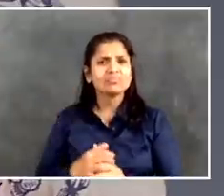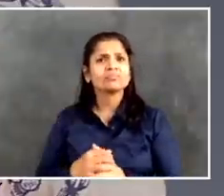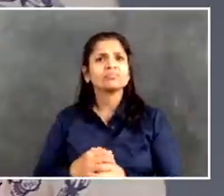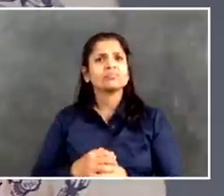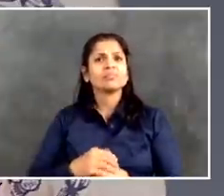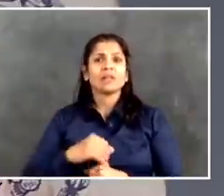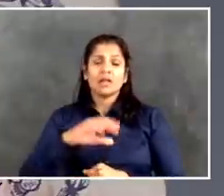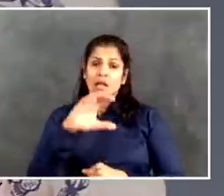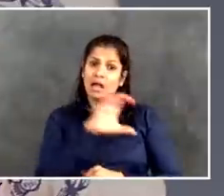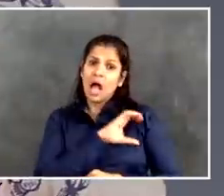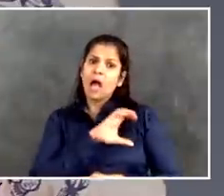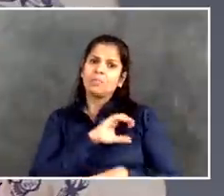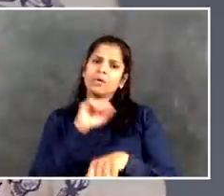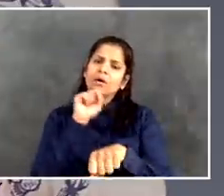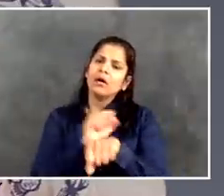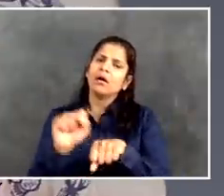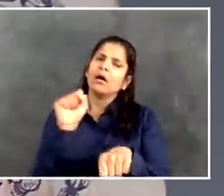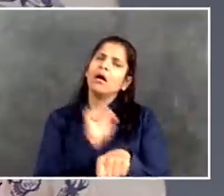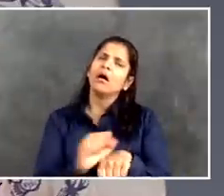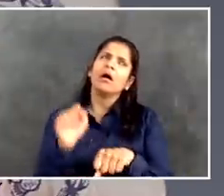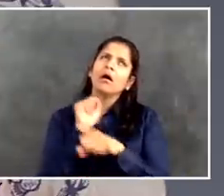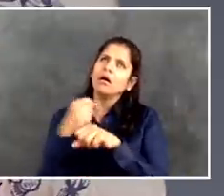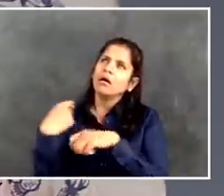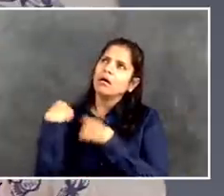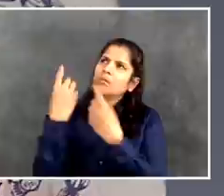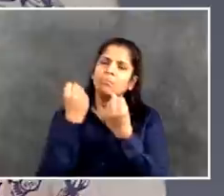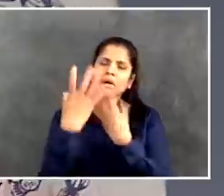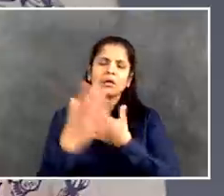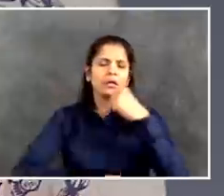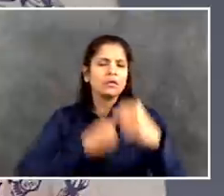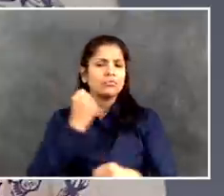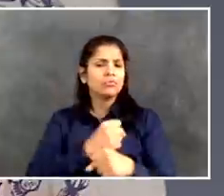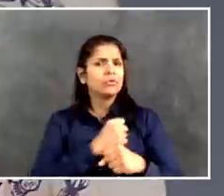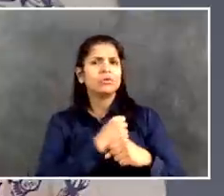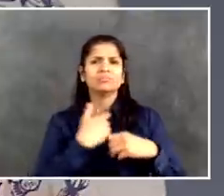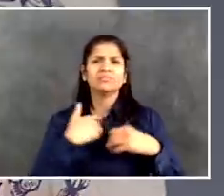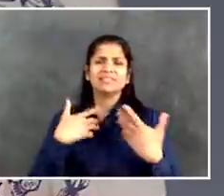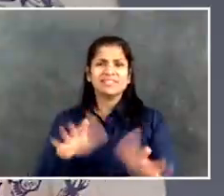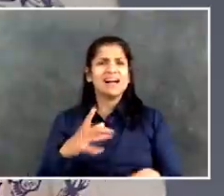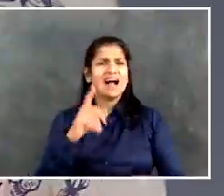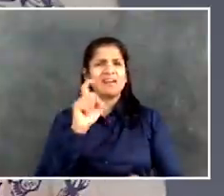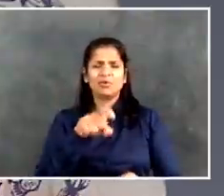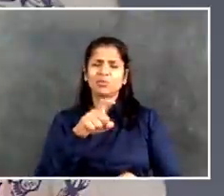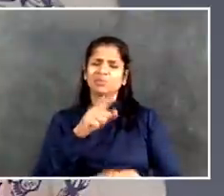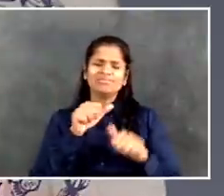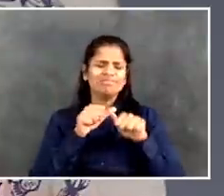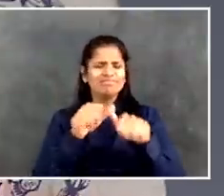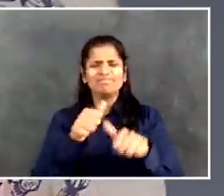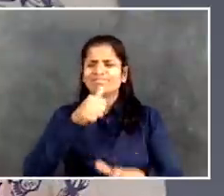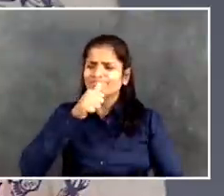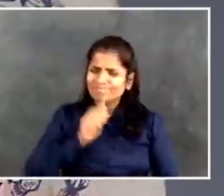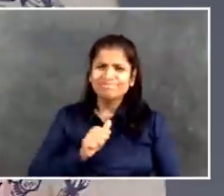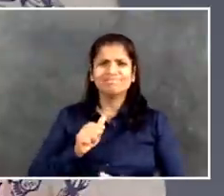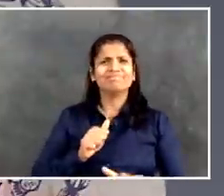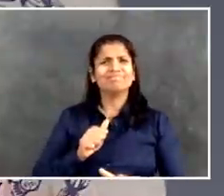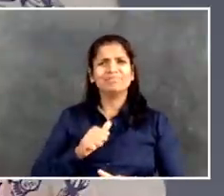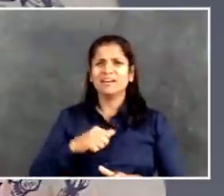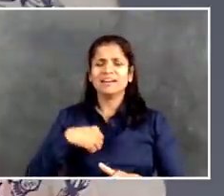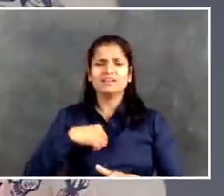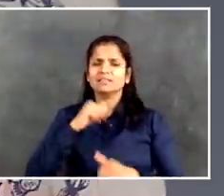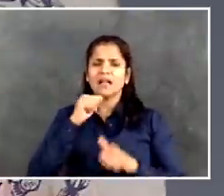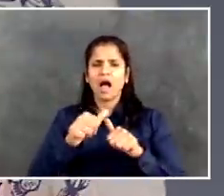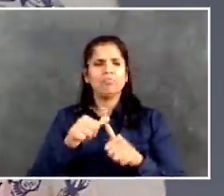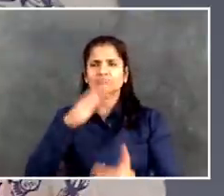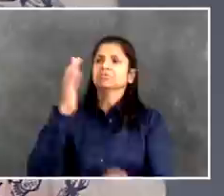more to do. And we're not stopping. We never have stopped, and we're not going to stop. And someday, when we get out of this crisis, we're going to go back to